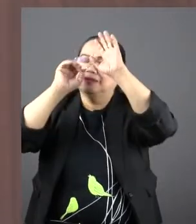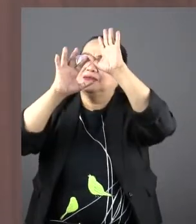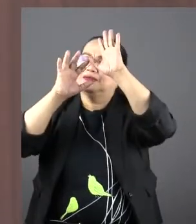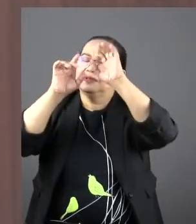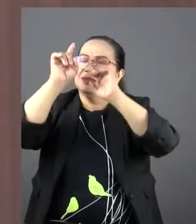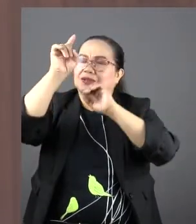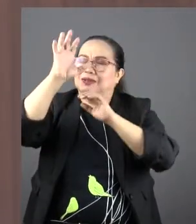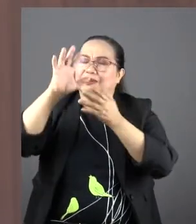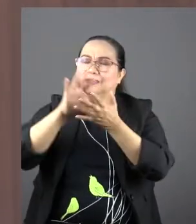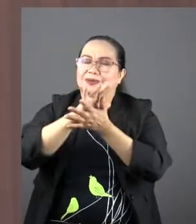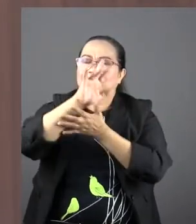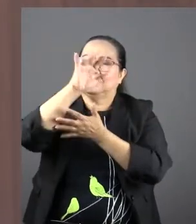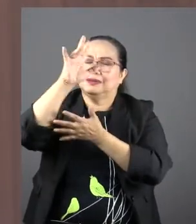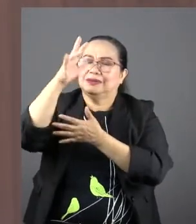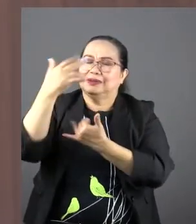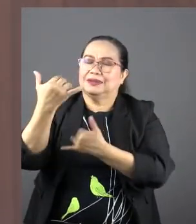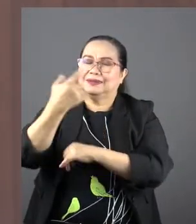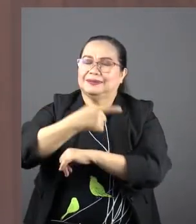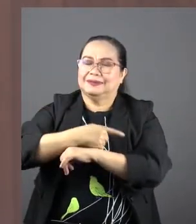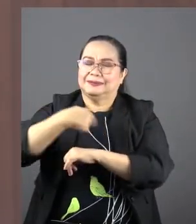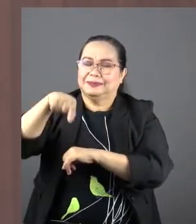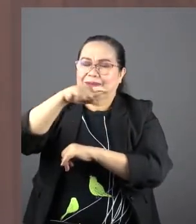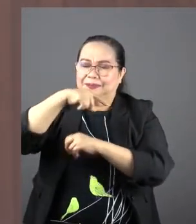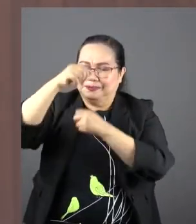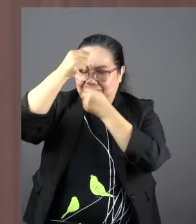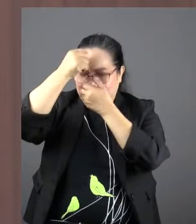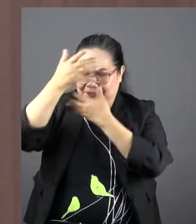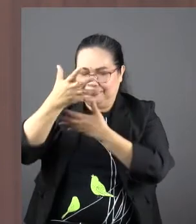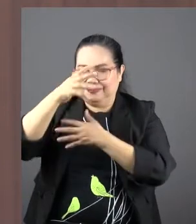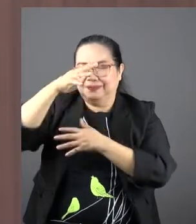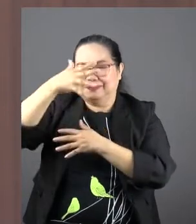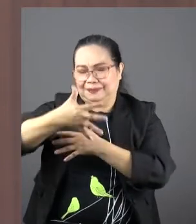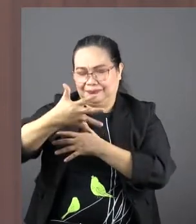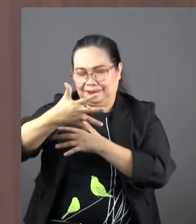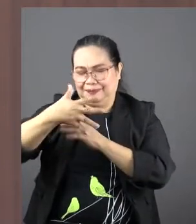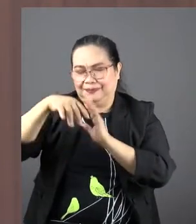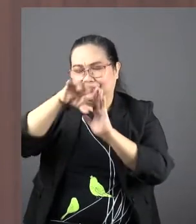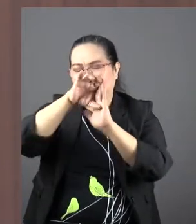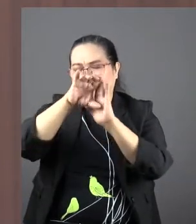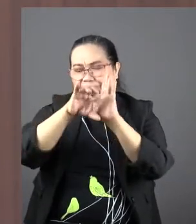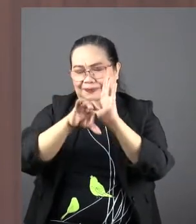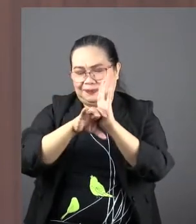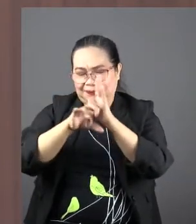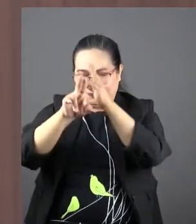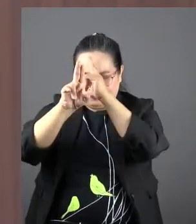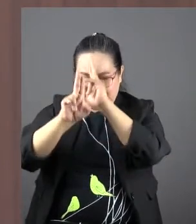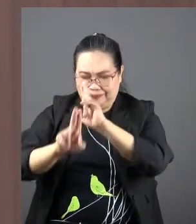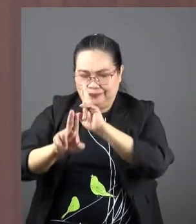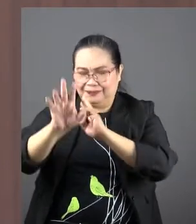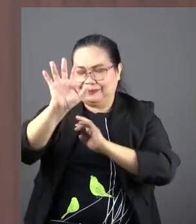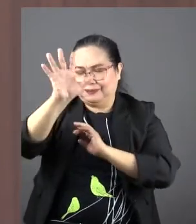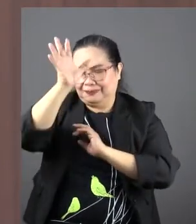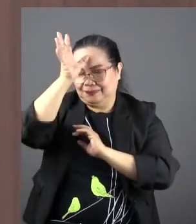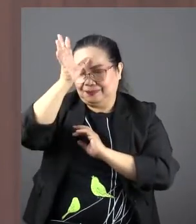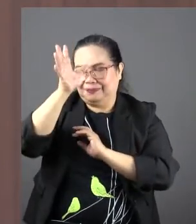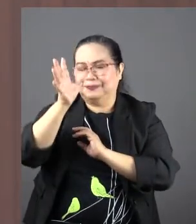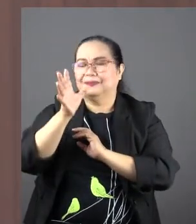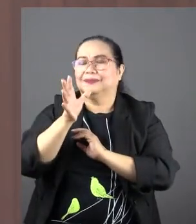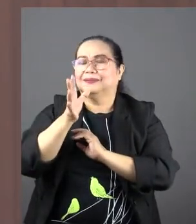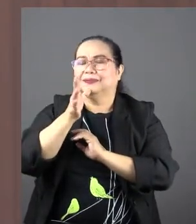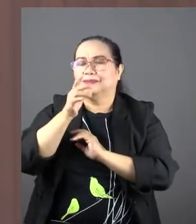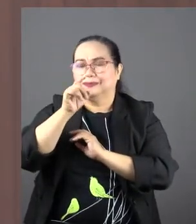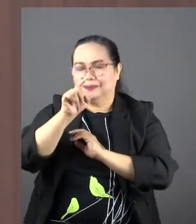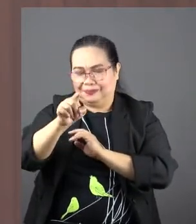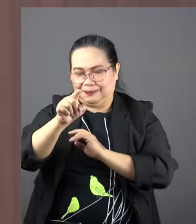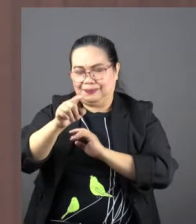you be glorified today as we obey the fifth commandment? Honor your father and mother that your days may be